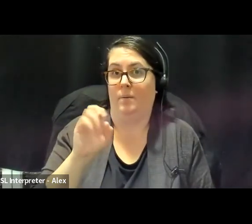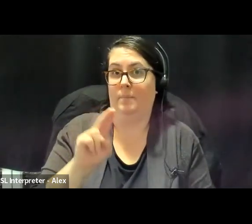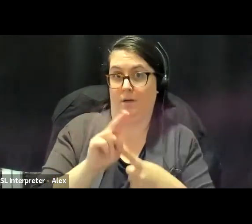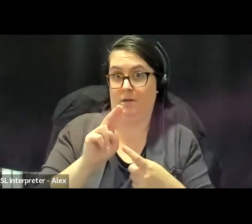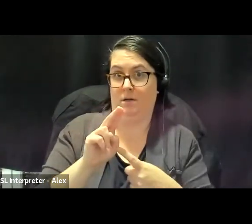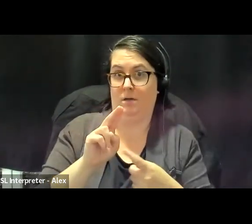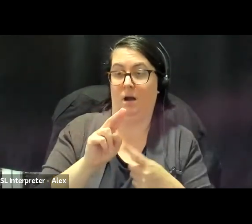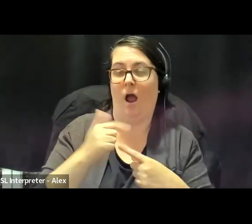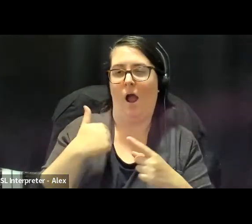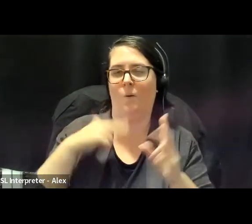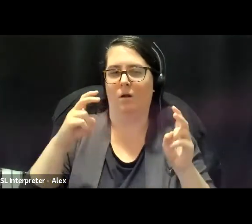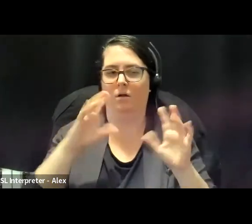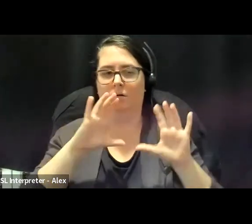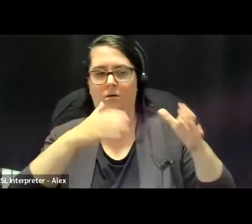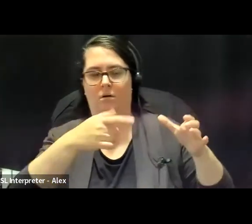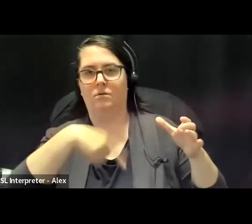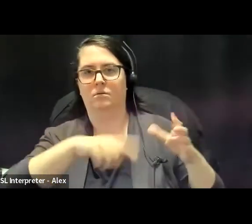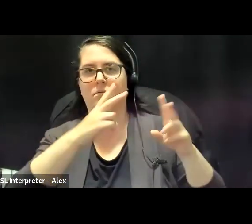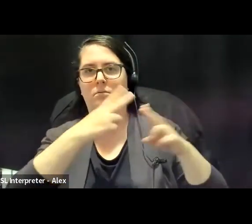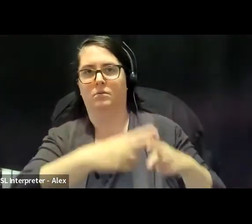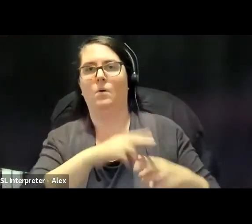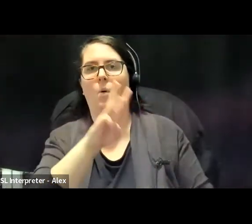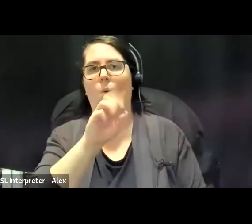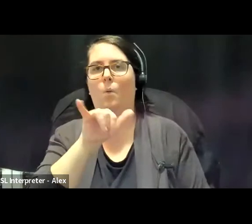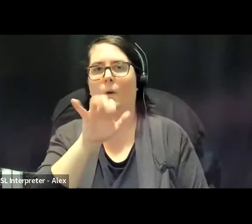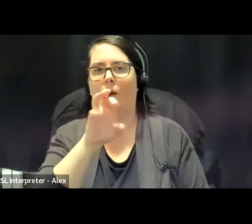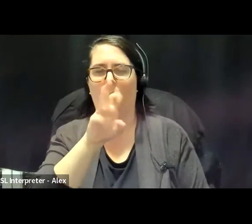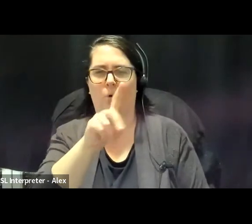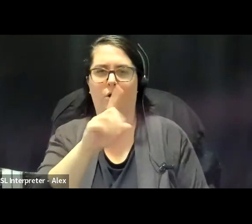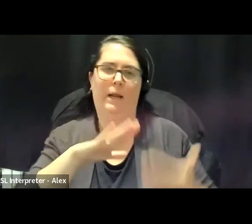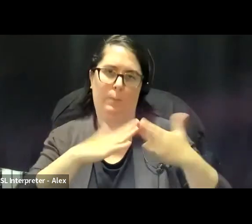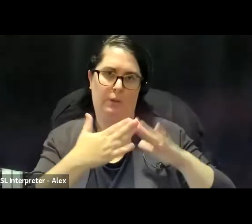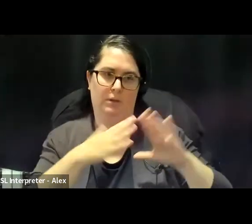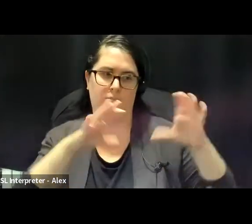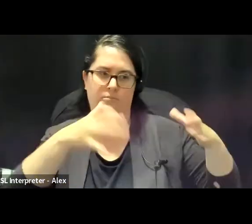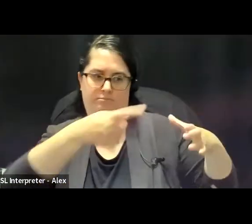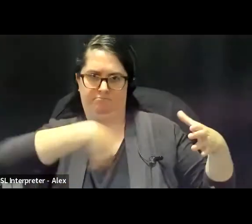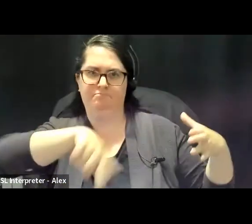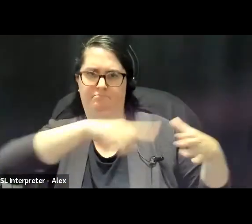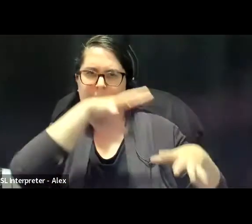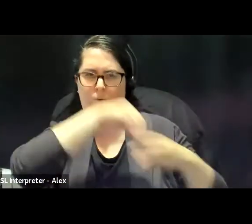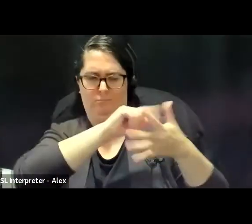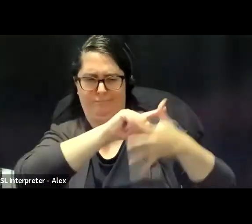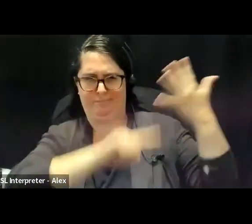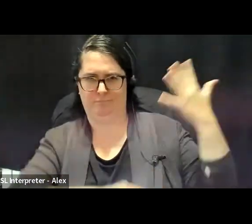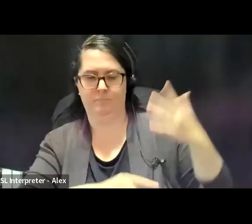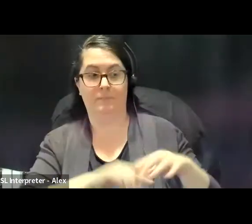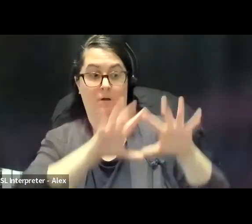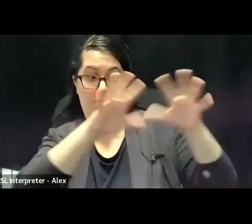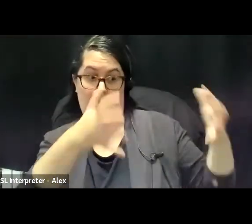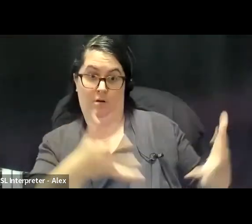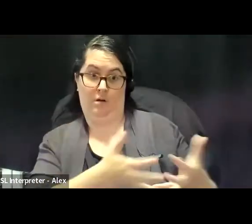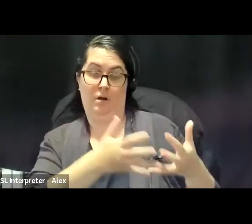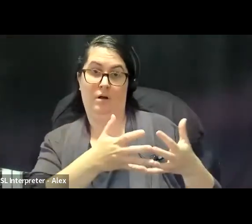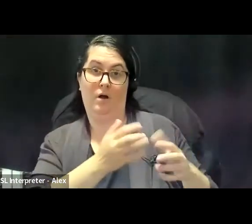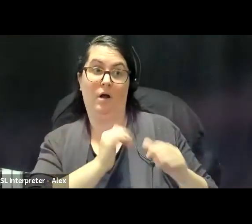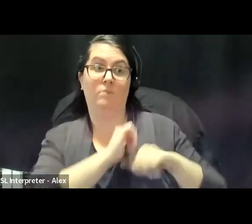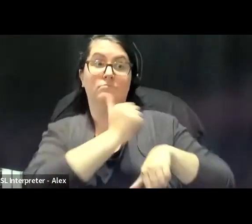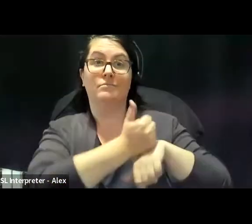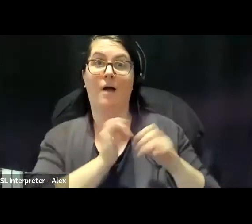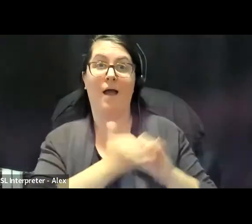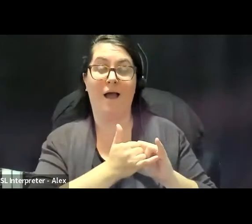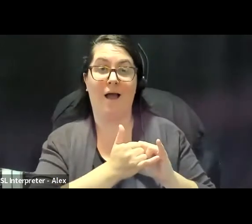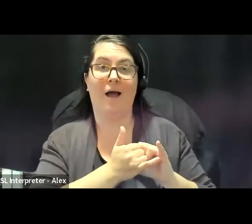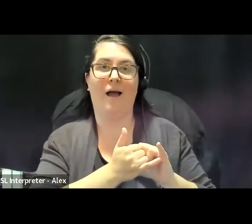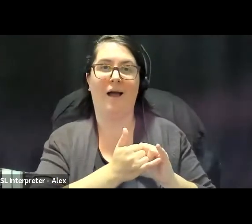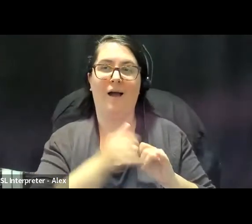collectives as wayward communities. Wayward communities emerged from the oppressive living conditions under